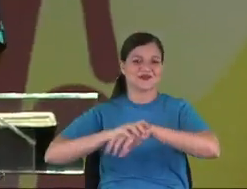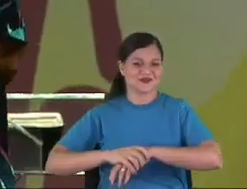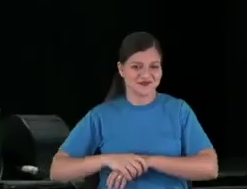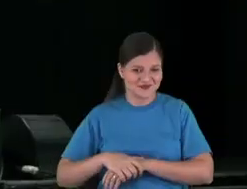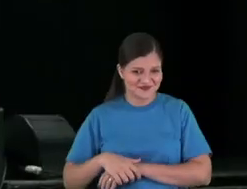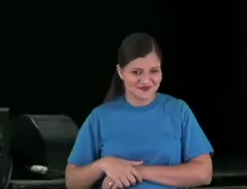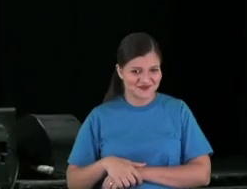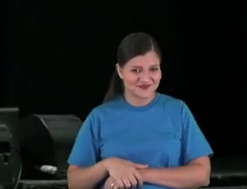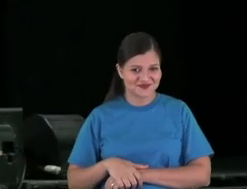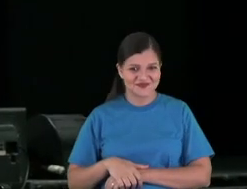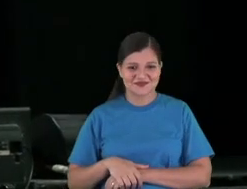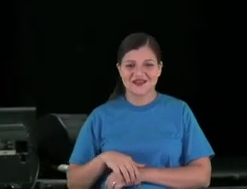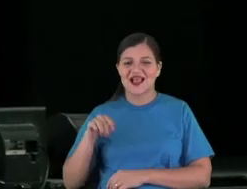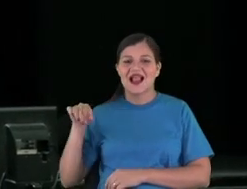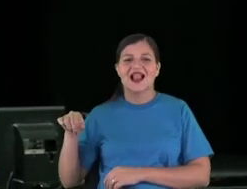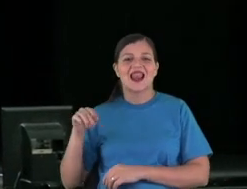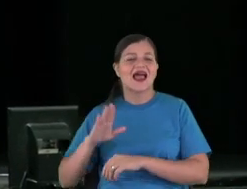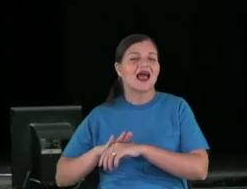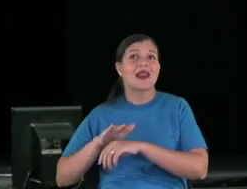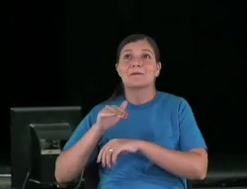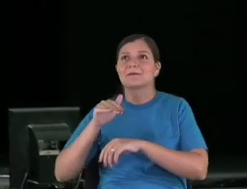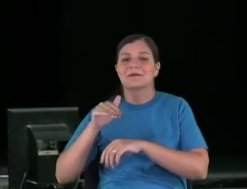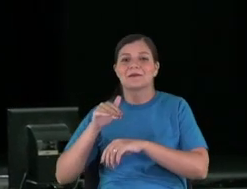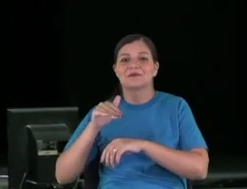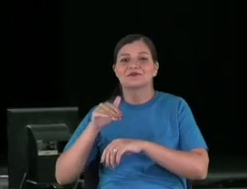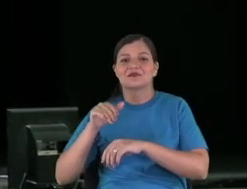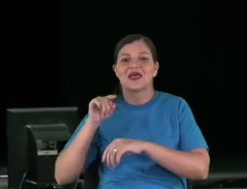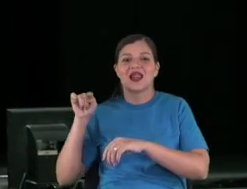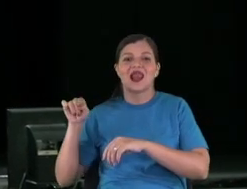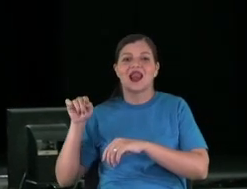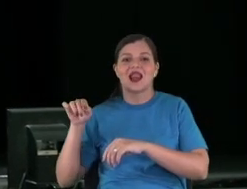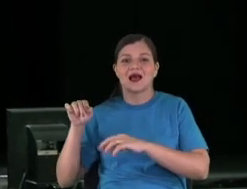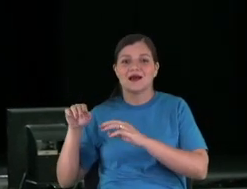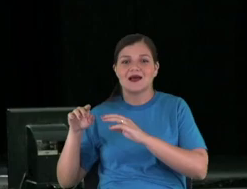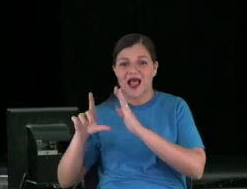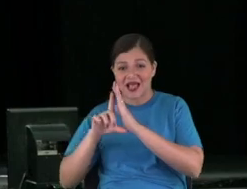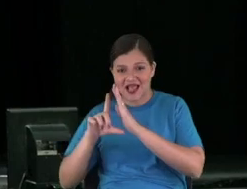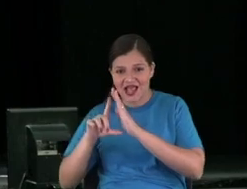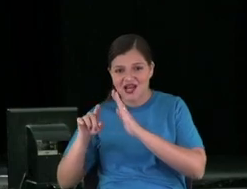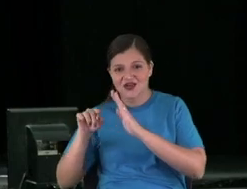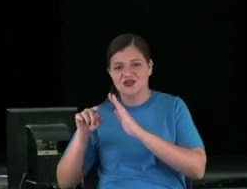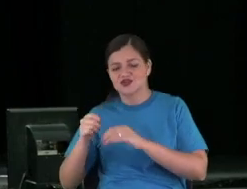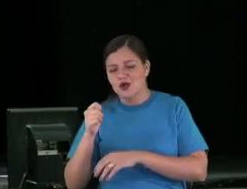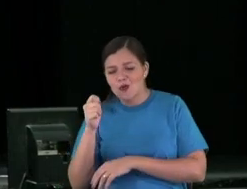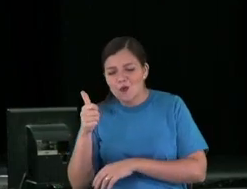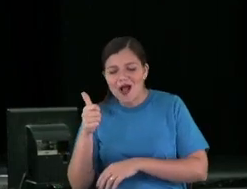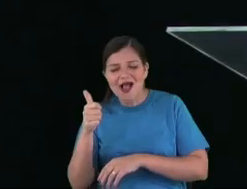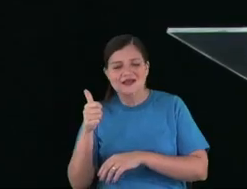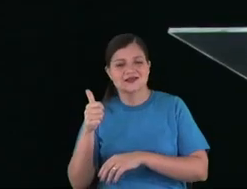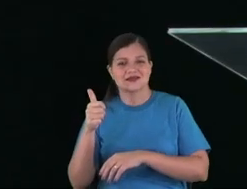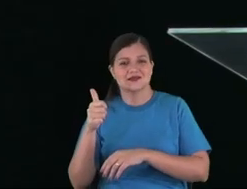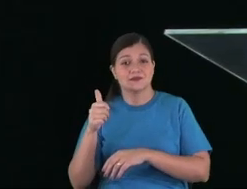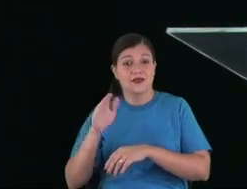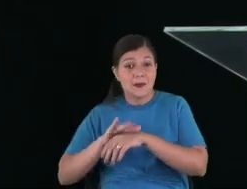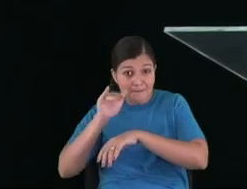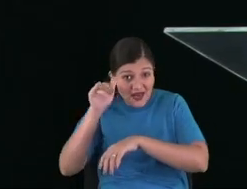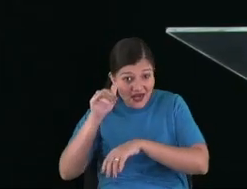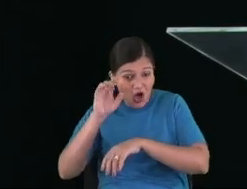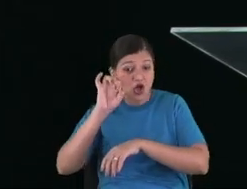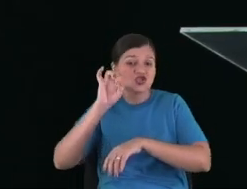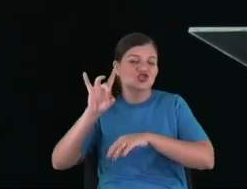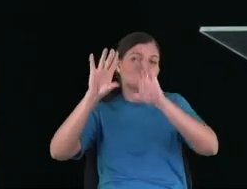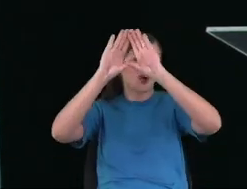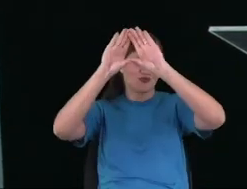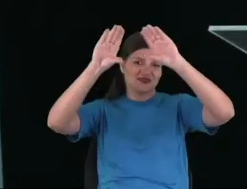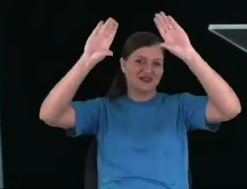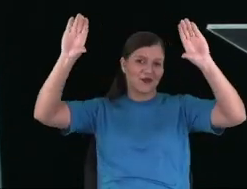it's like a heaven. It's like a step before a heaven. That's a wonderful thing. My mom used to